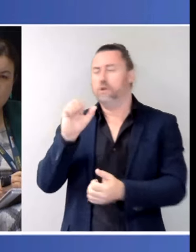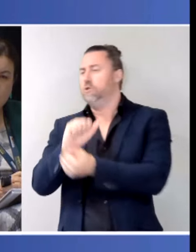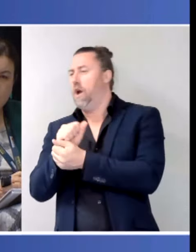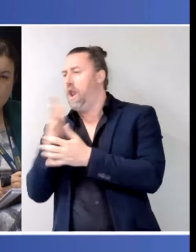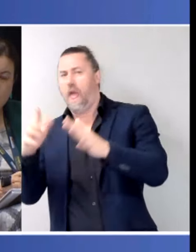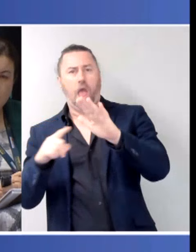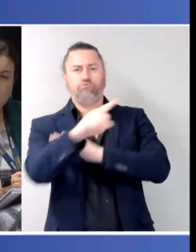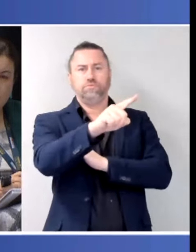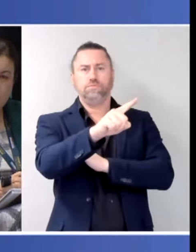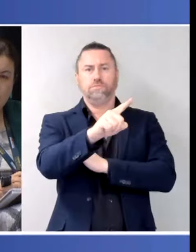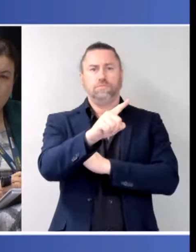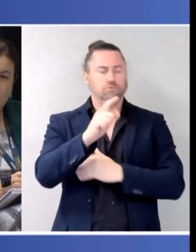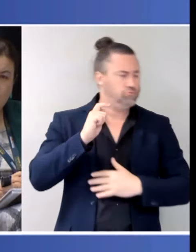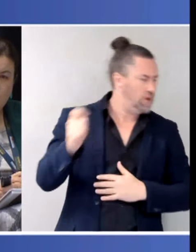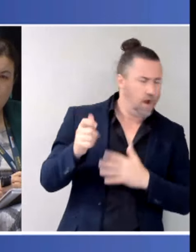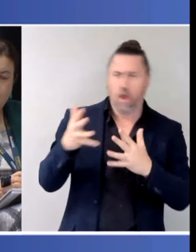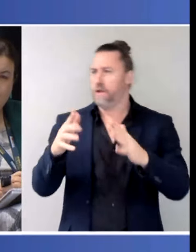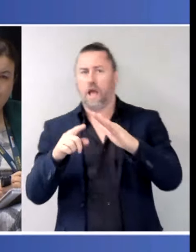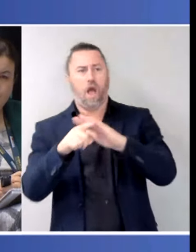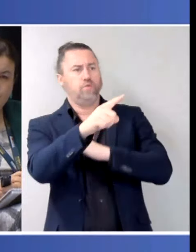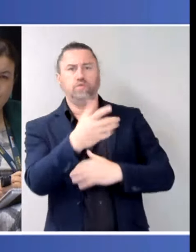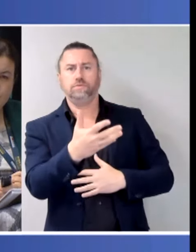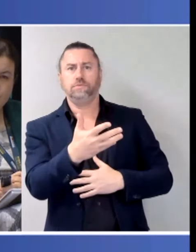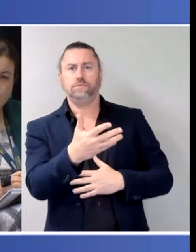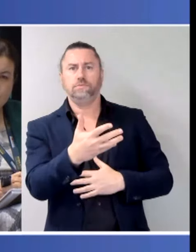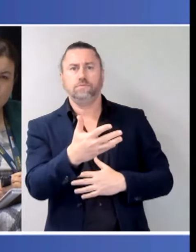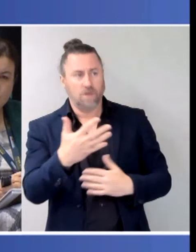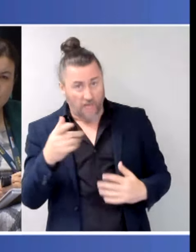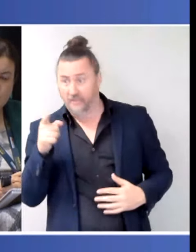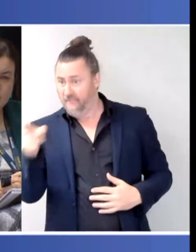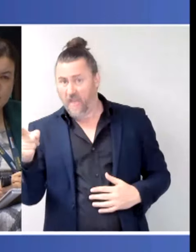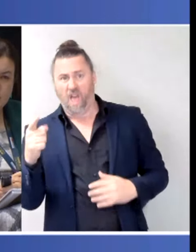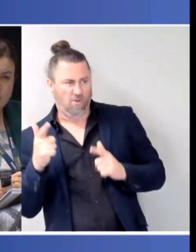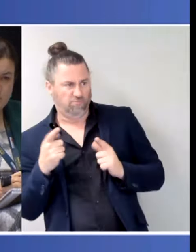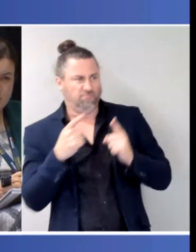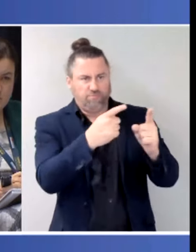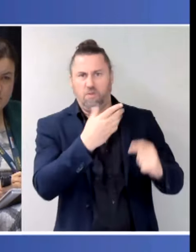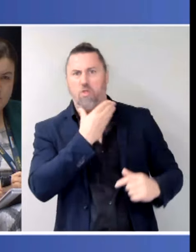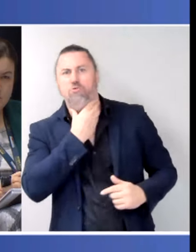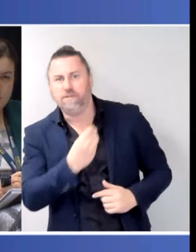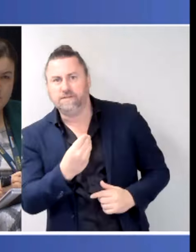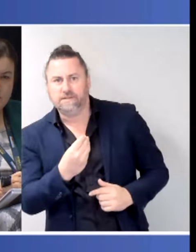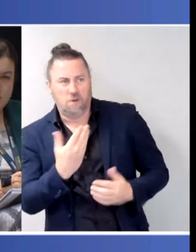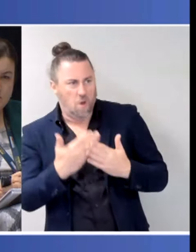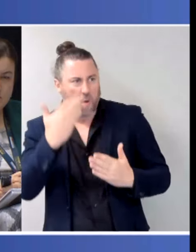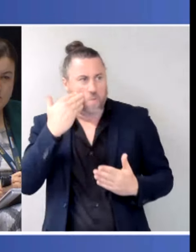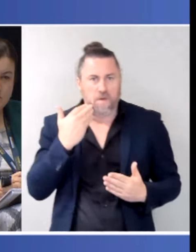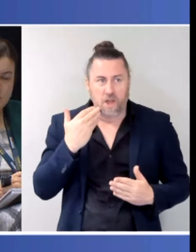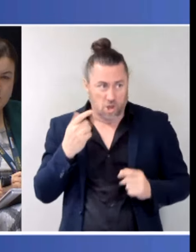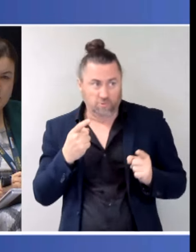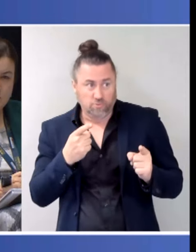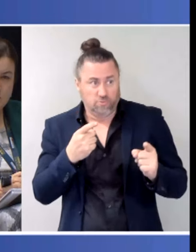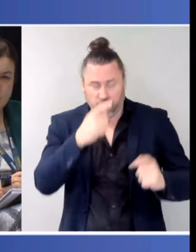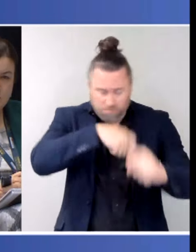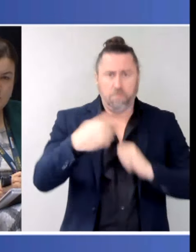go on to kill or threaten women. Has there been any momentum or improvement today